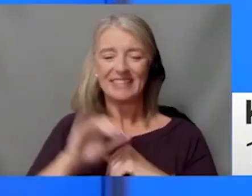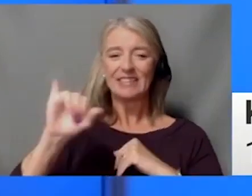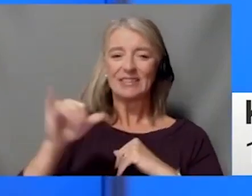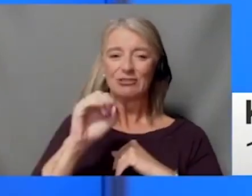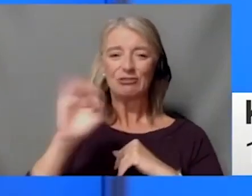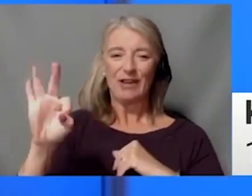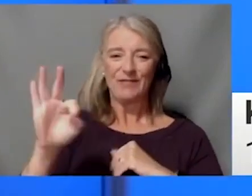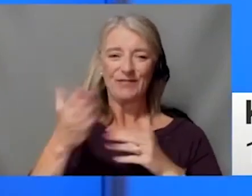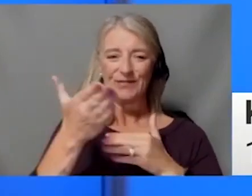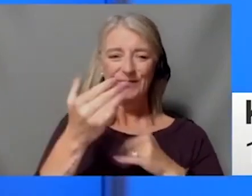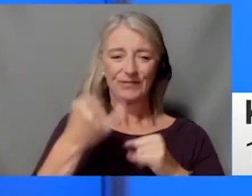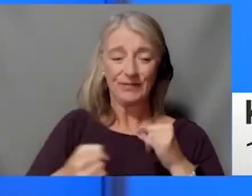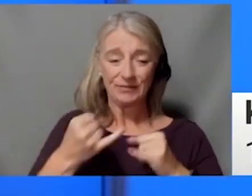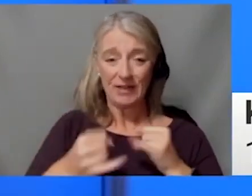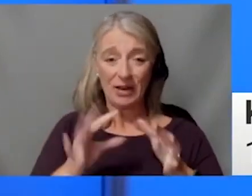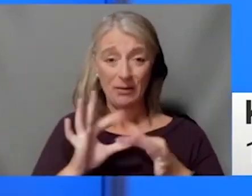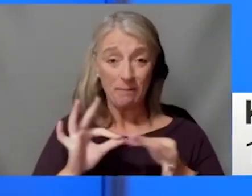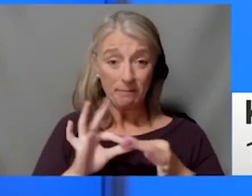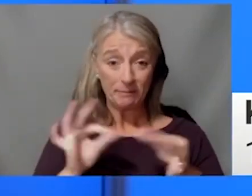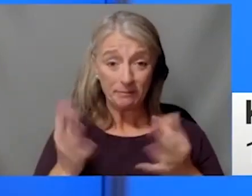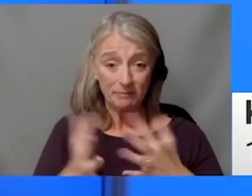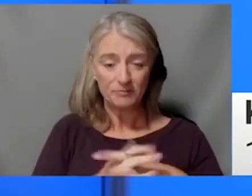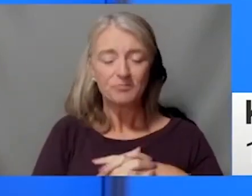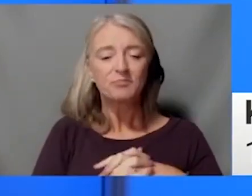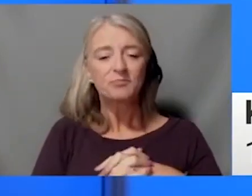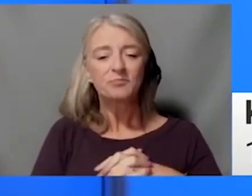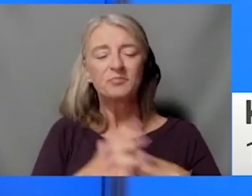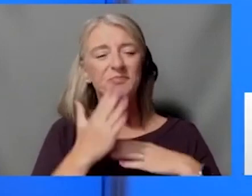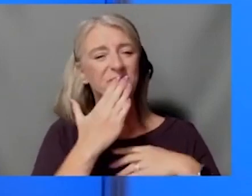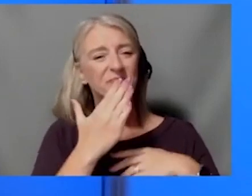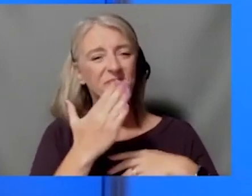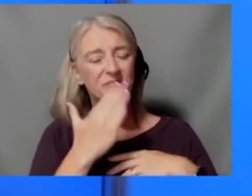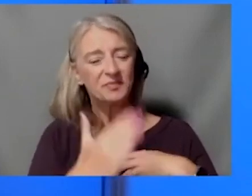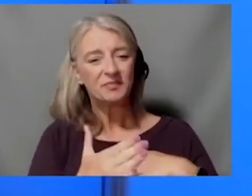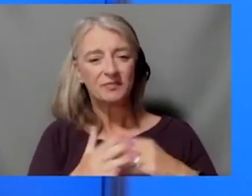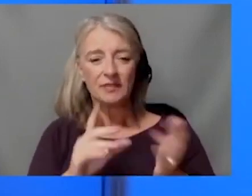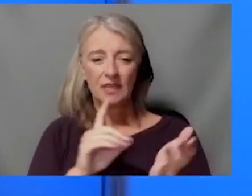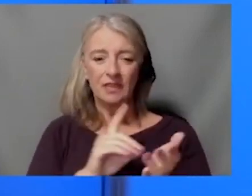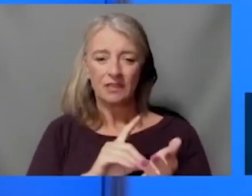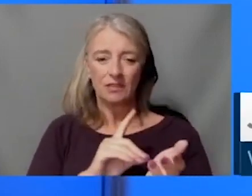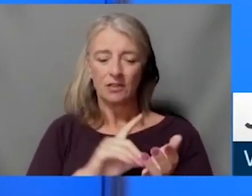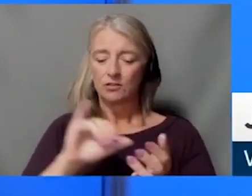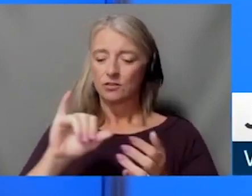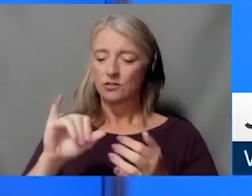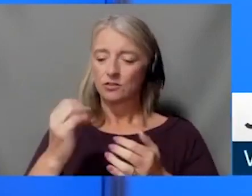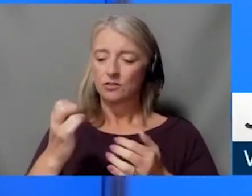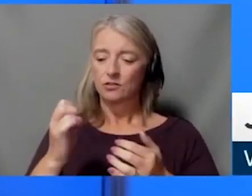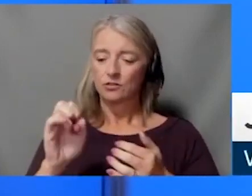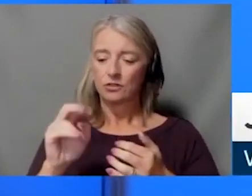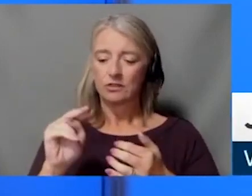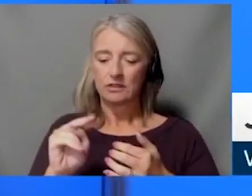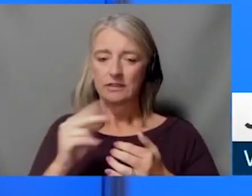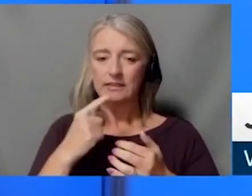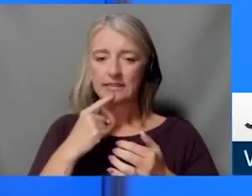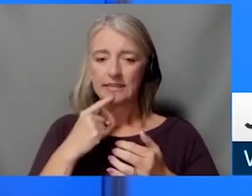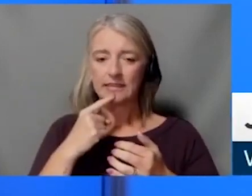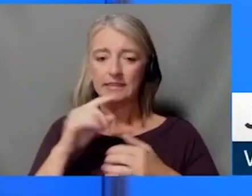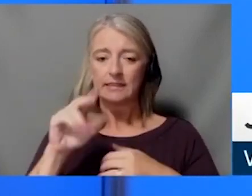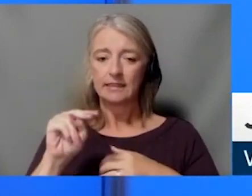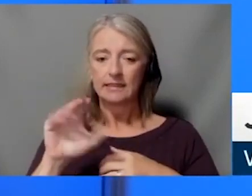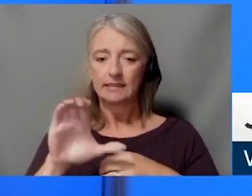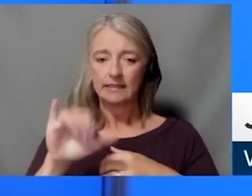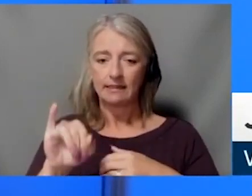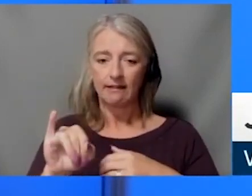Yeah. Thank you. Uh, I would say I heard from Dr. Jensen yesterday talk about how NCI conference of designation is an important component,